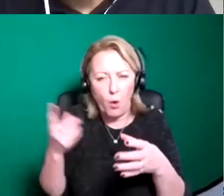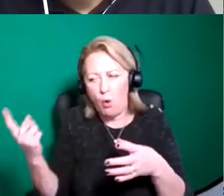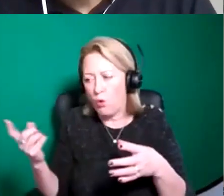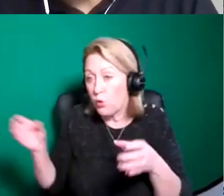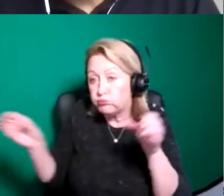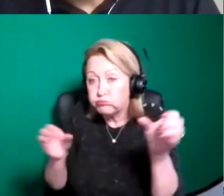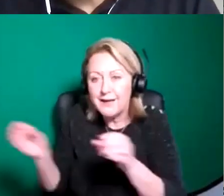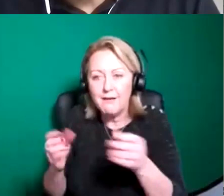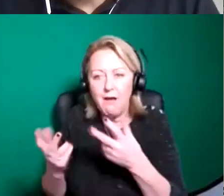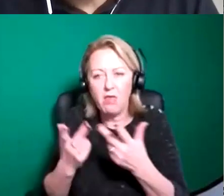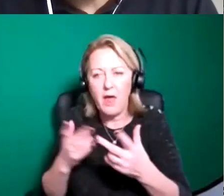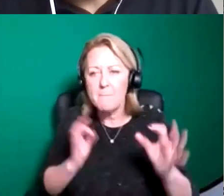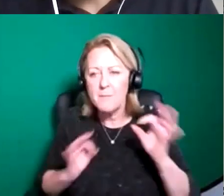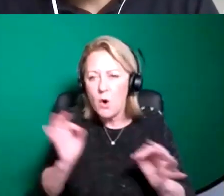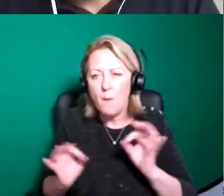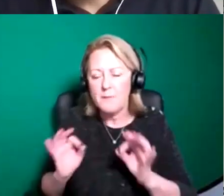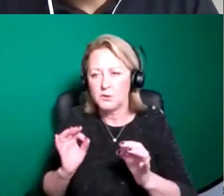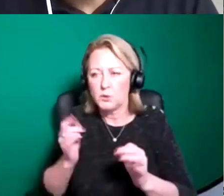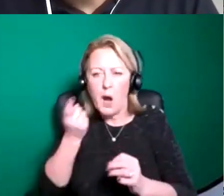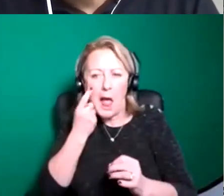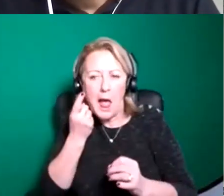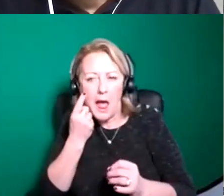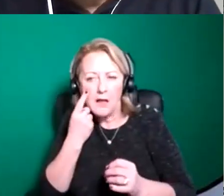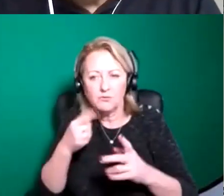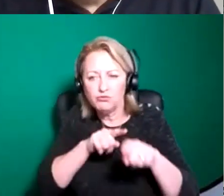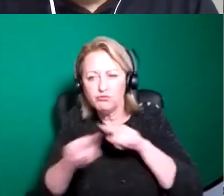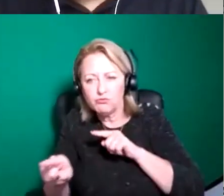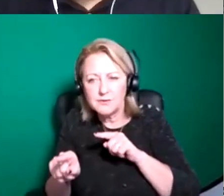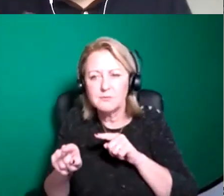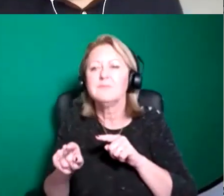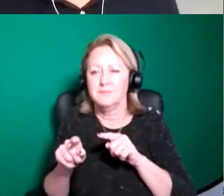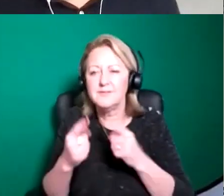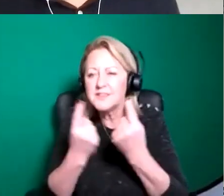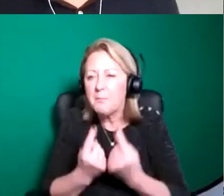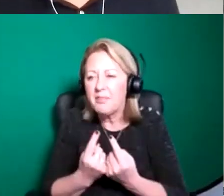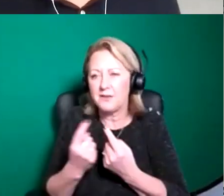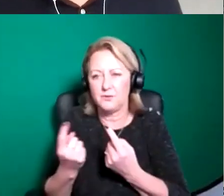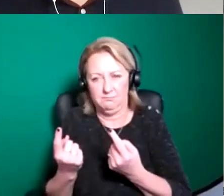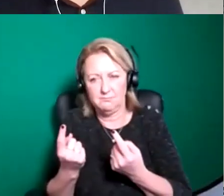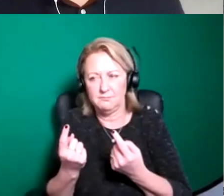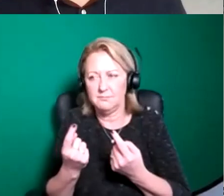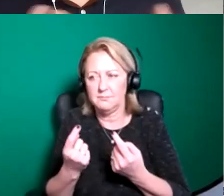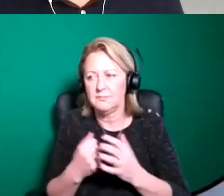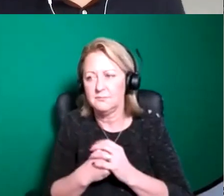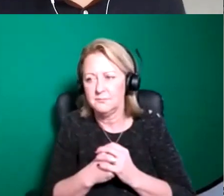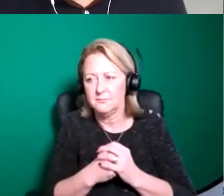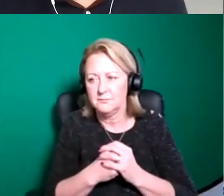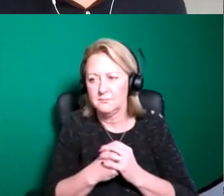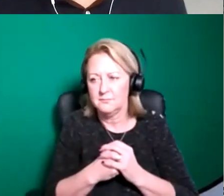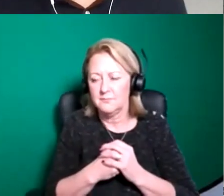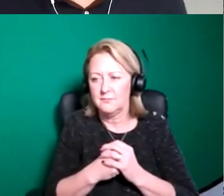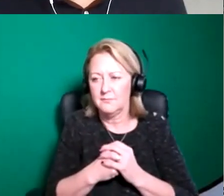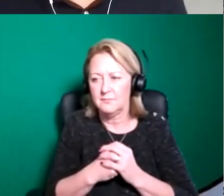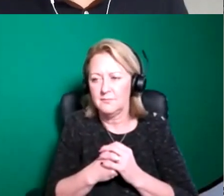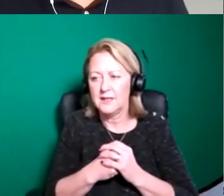kind of performers uh to try and test out some of what you're working on um or perhaps if um if the idea that you